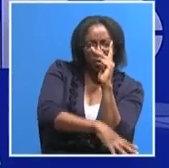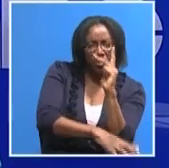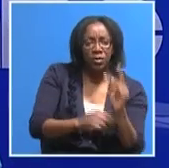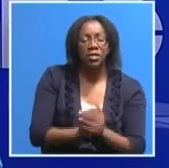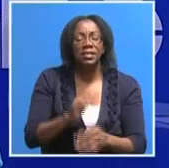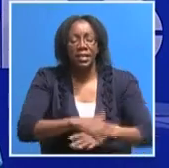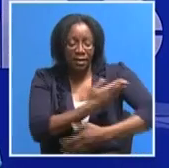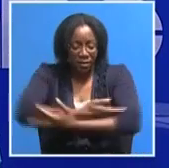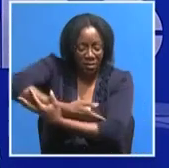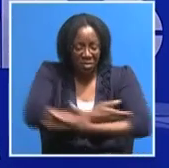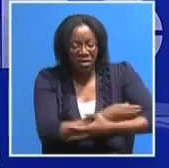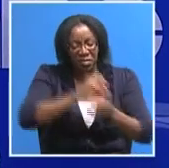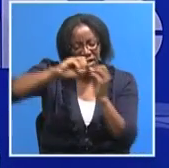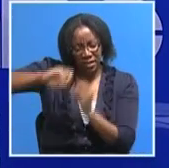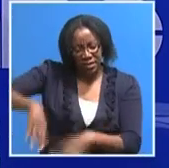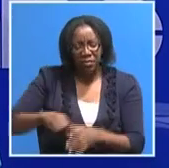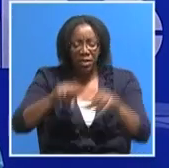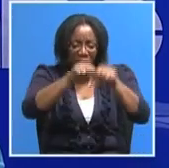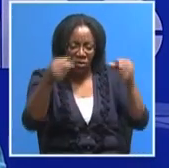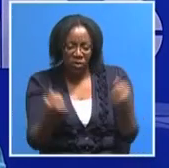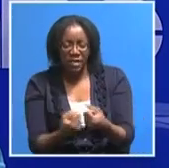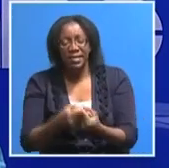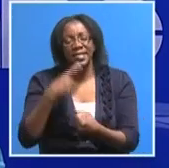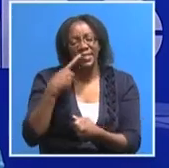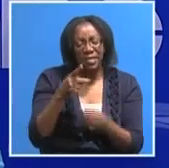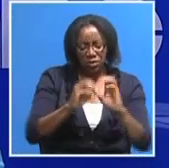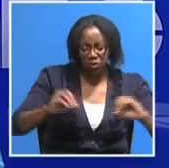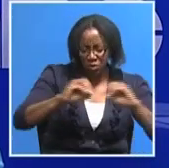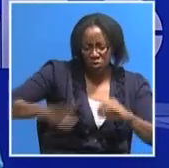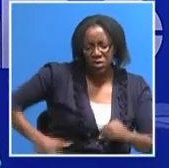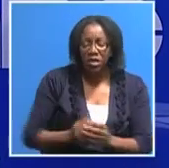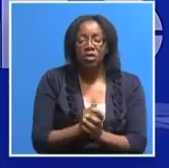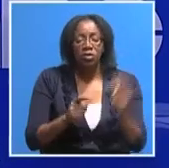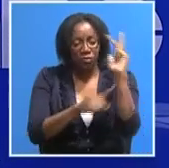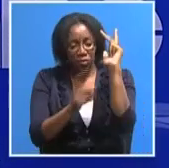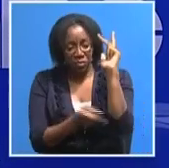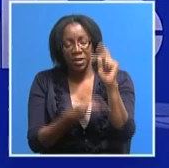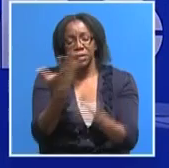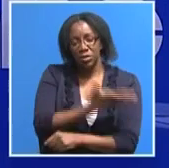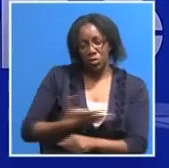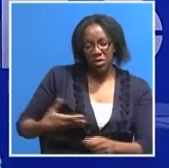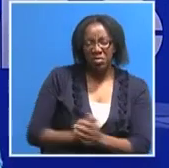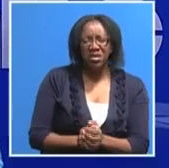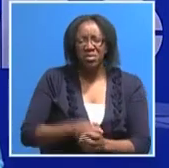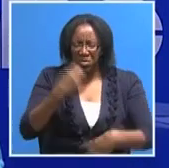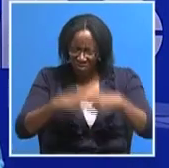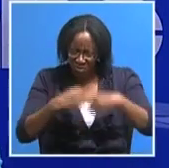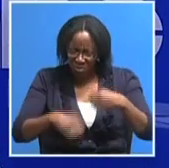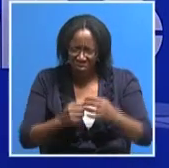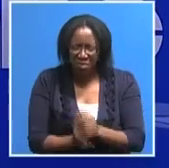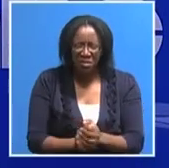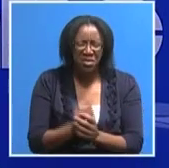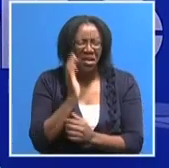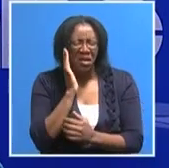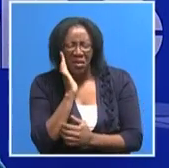need for mothers who are unable to sustain themselves and their babies to despair and instead approach the foundation for assistance. The